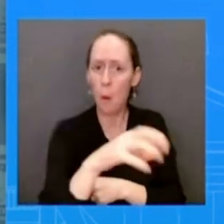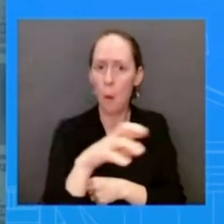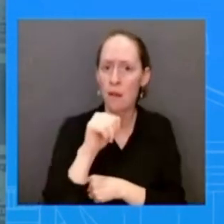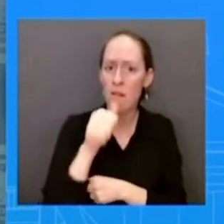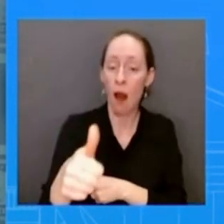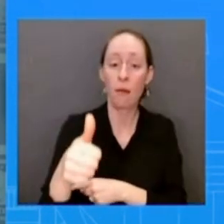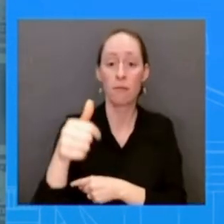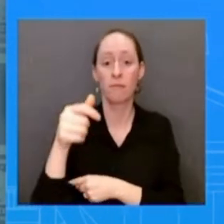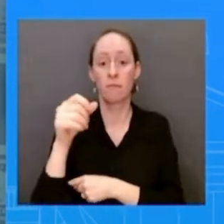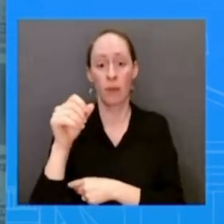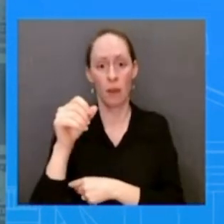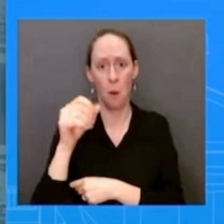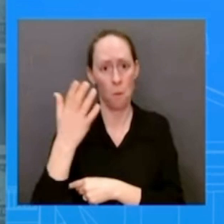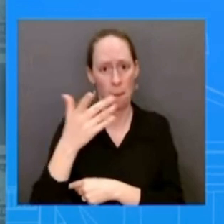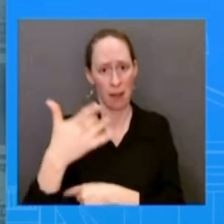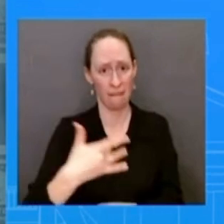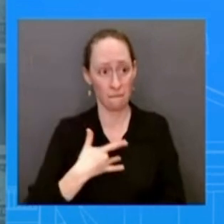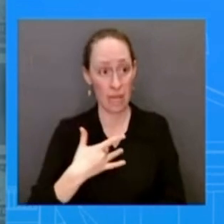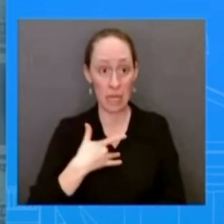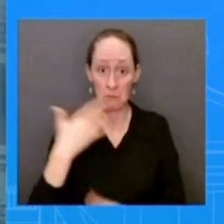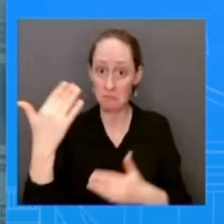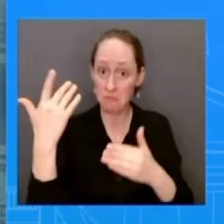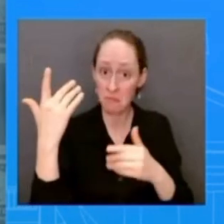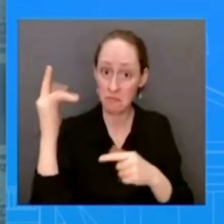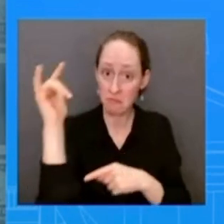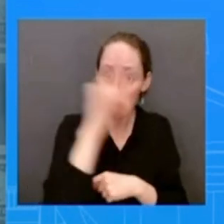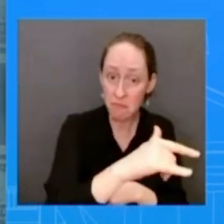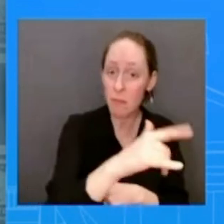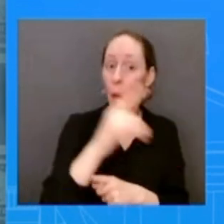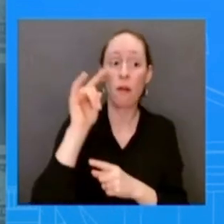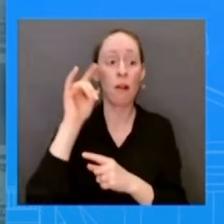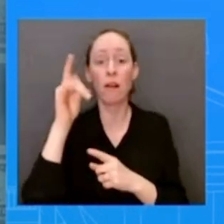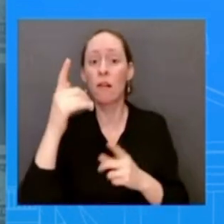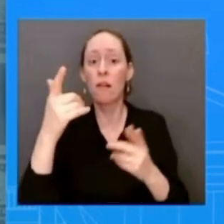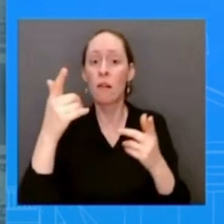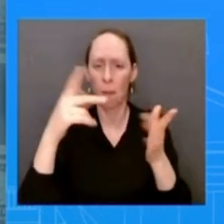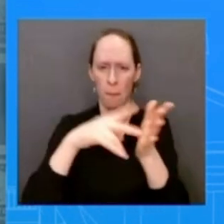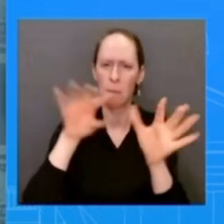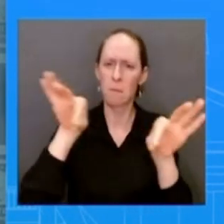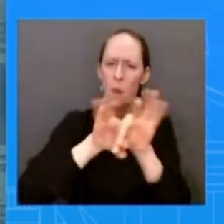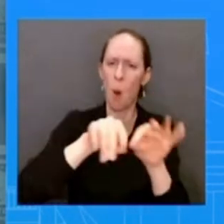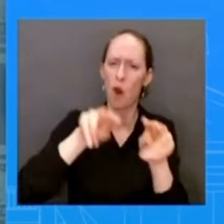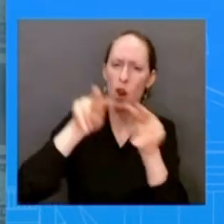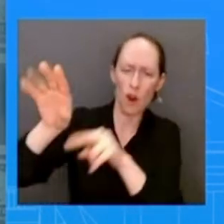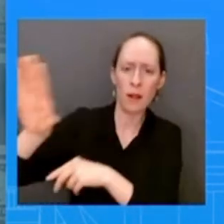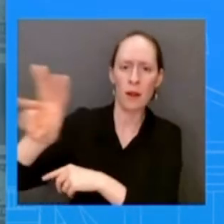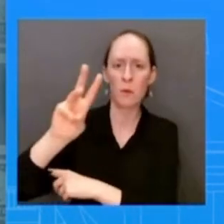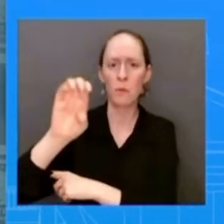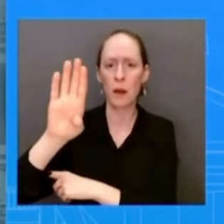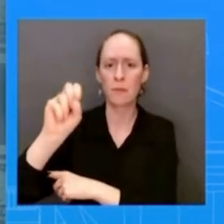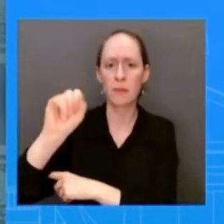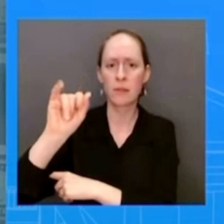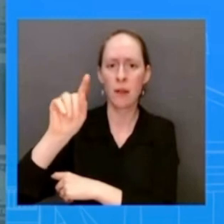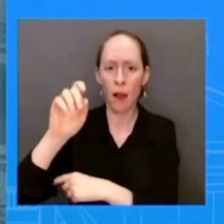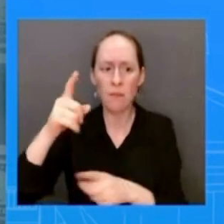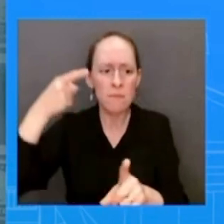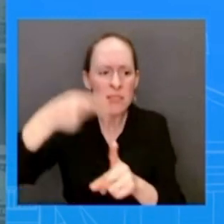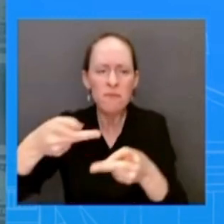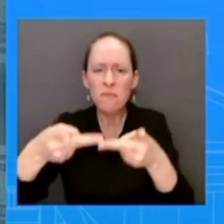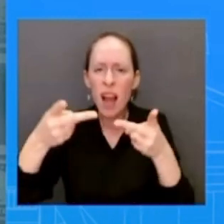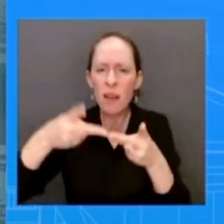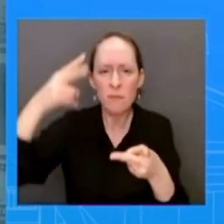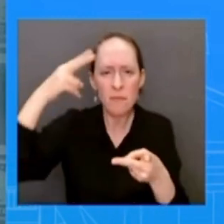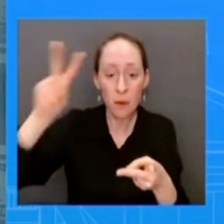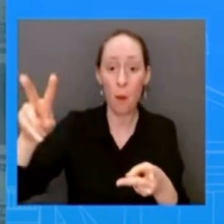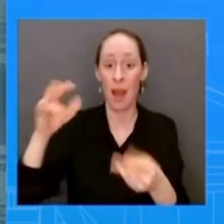that they certainly heed the call from the state department this particular area as i just mentioned is at level four and uh so folks need to be really